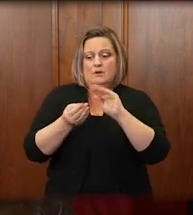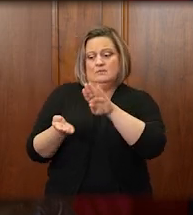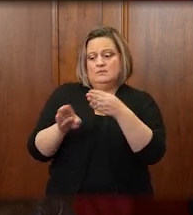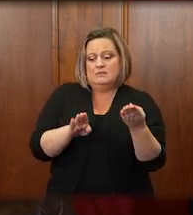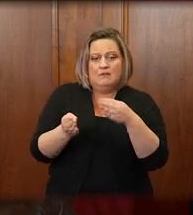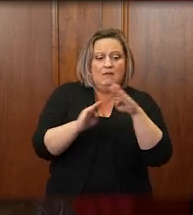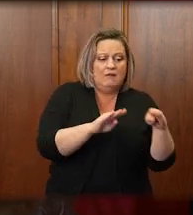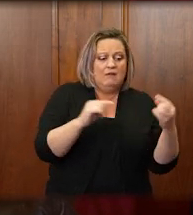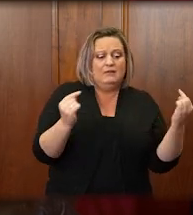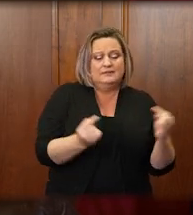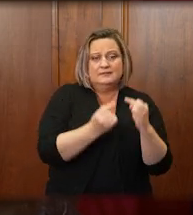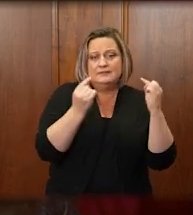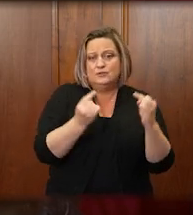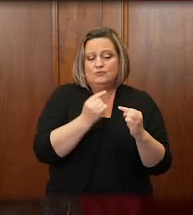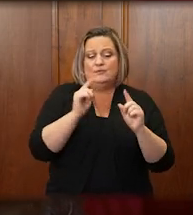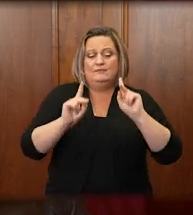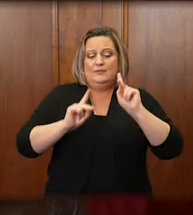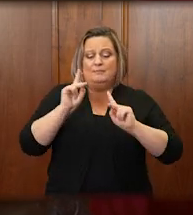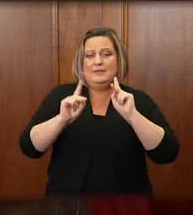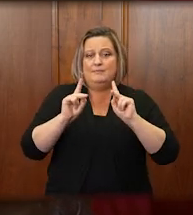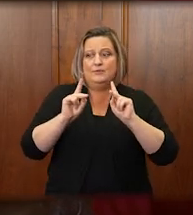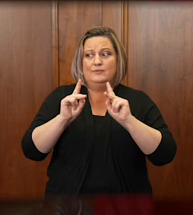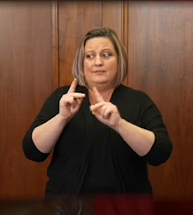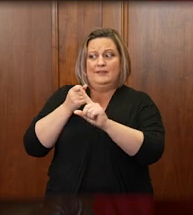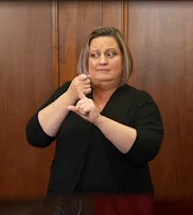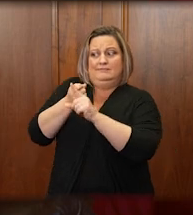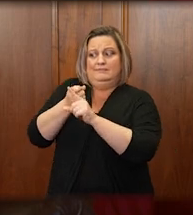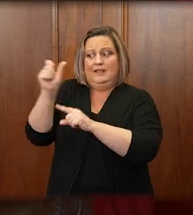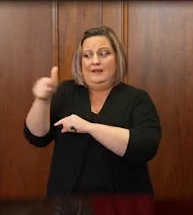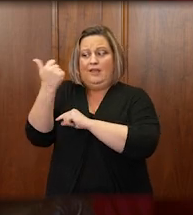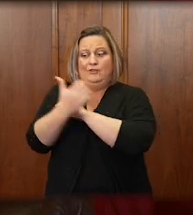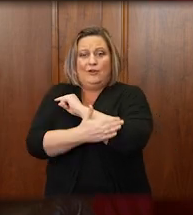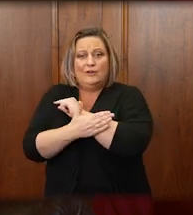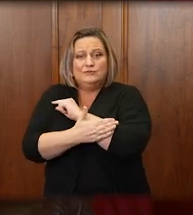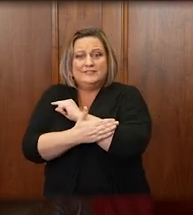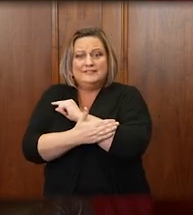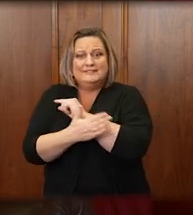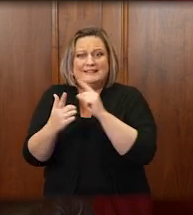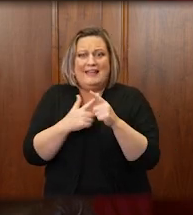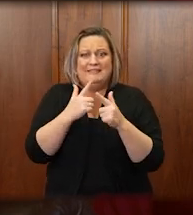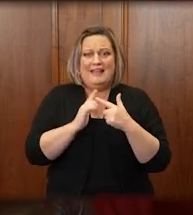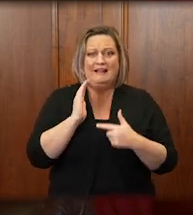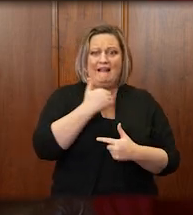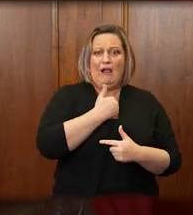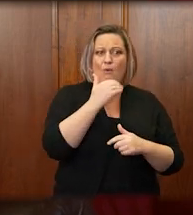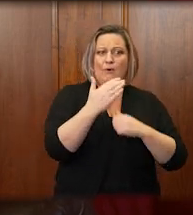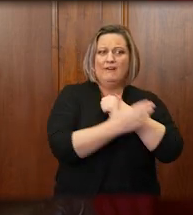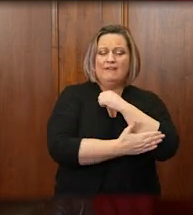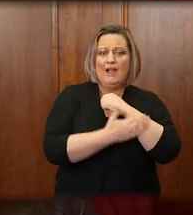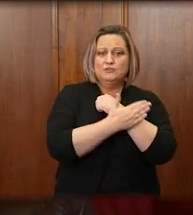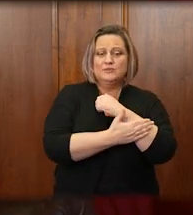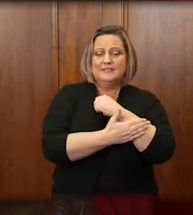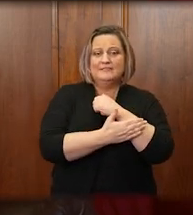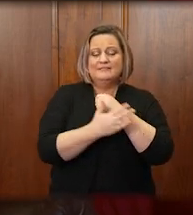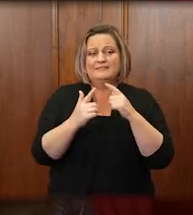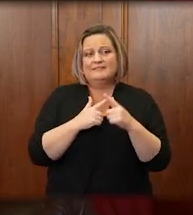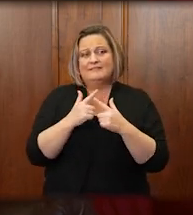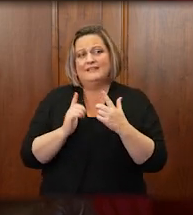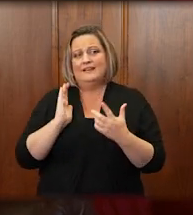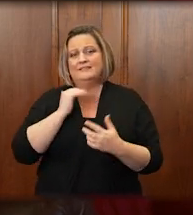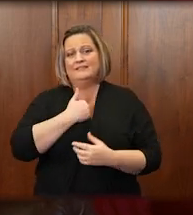injuries inflicted on citizens in other countries, then our own country, and ultimately in our own state.